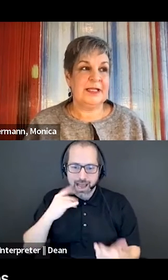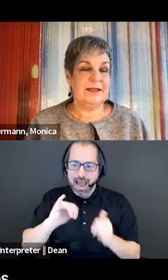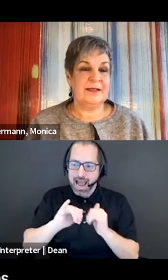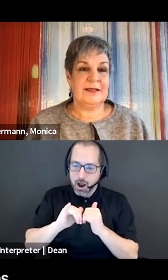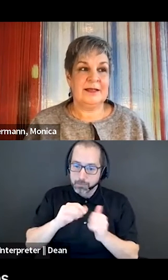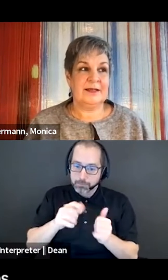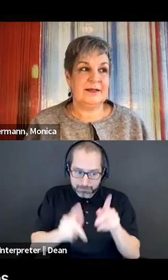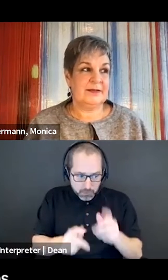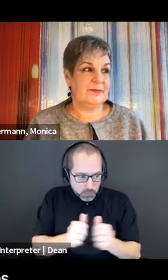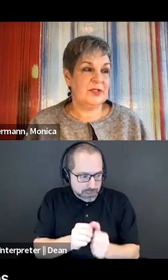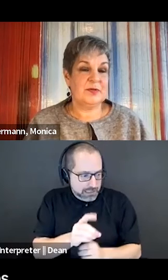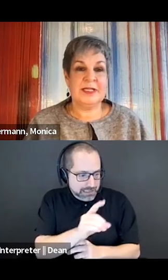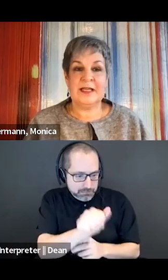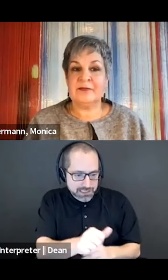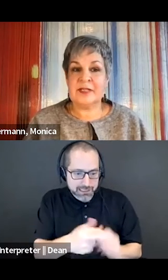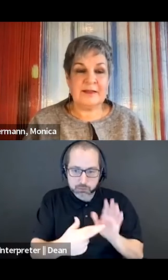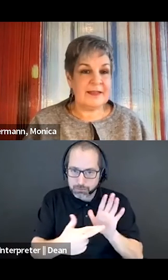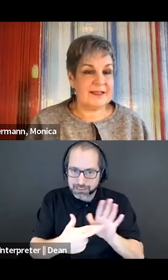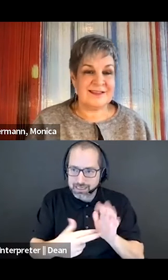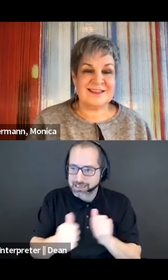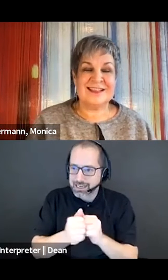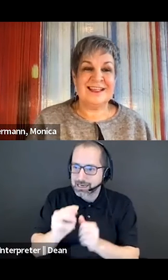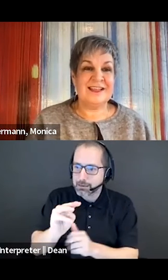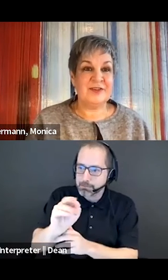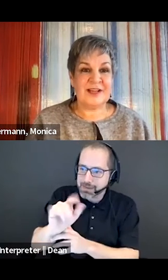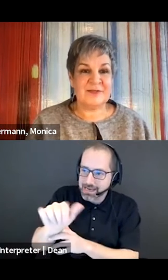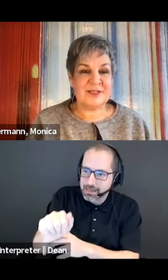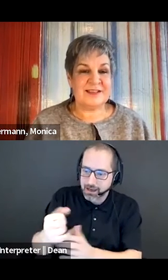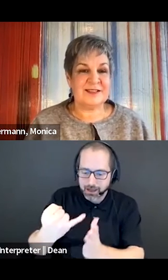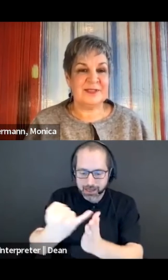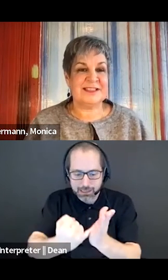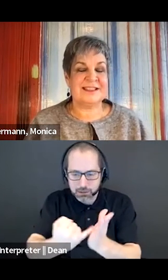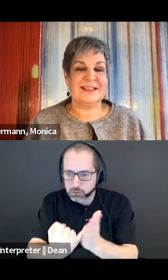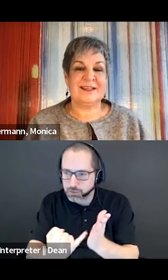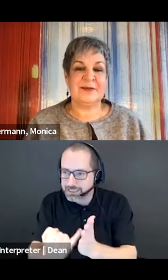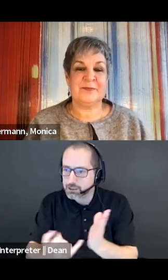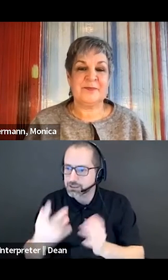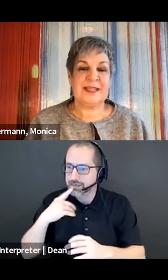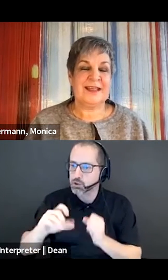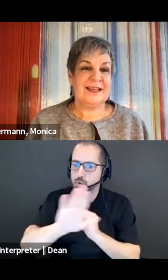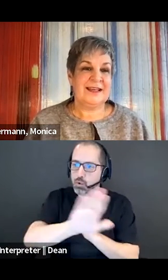in doing everyday things, in your advertisement?